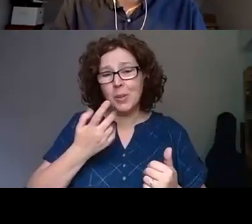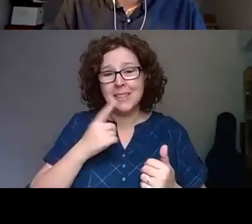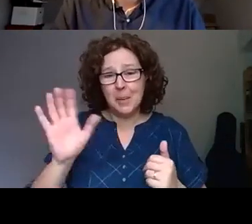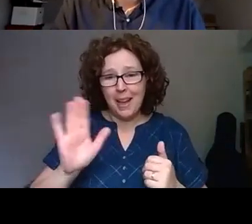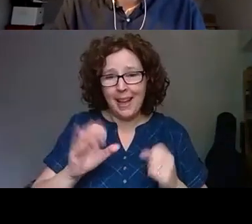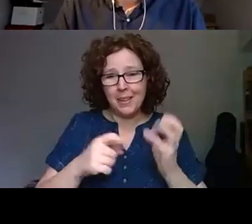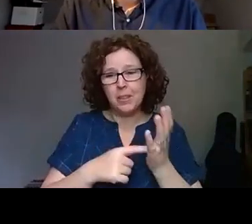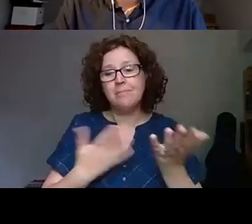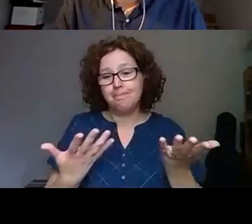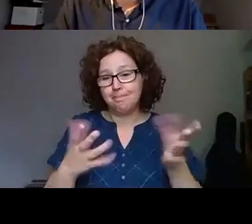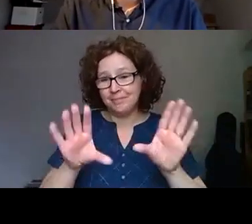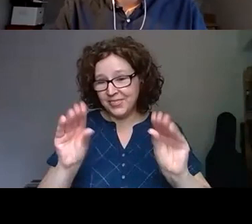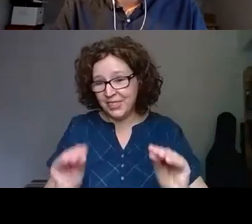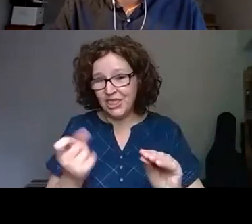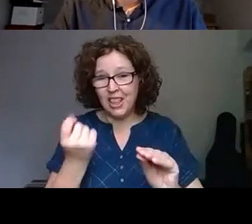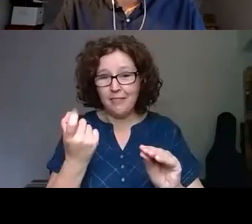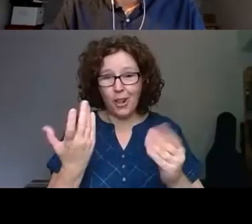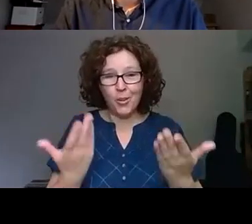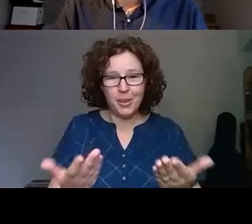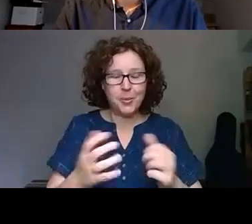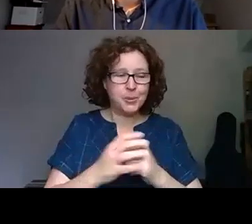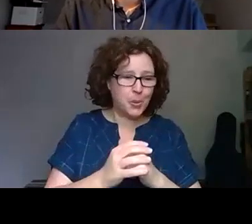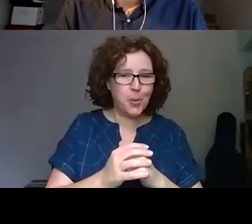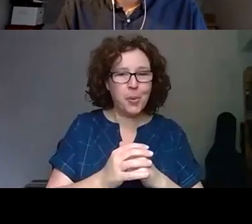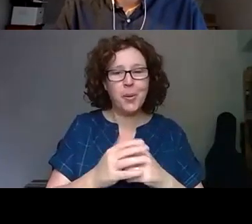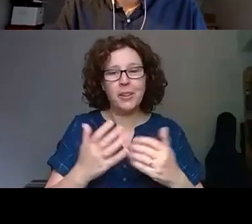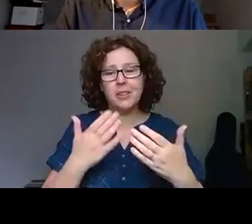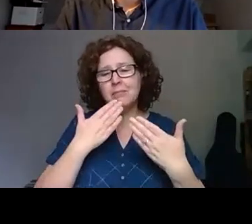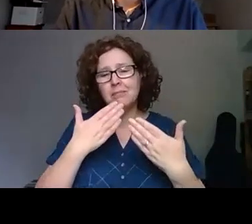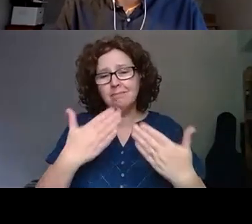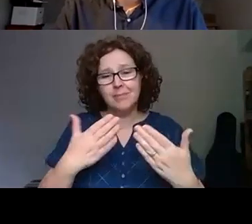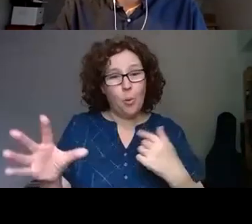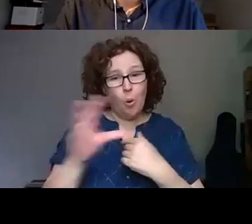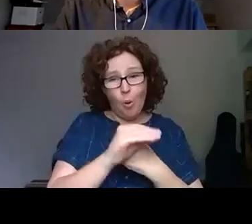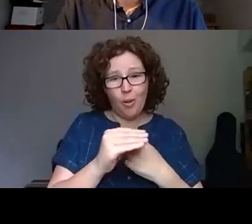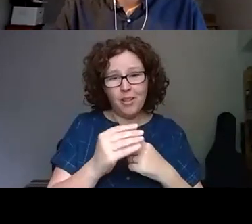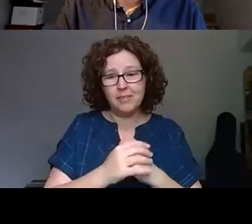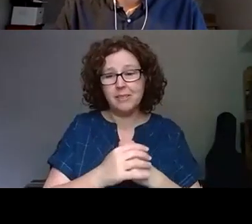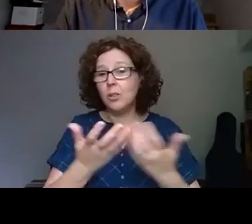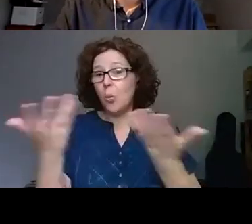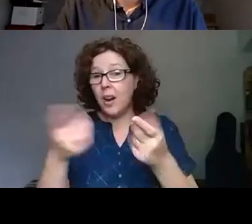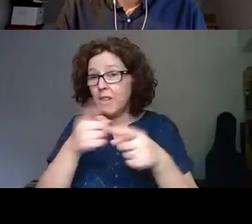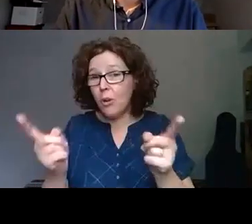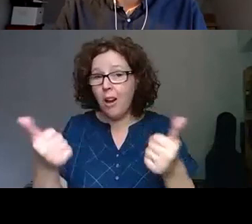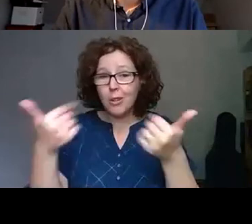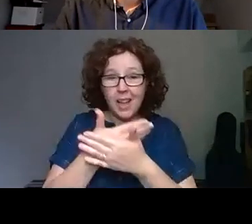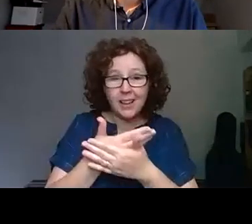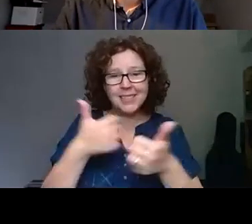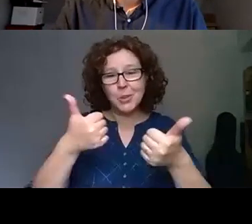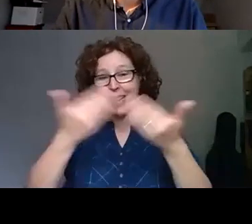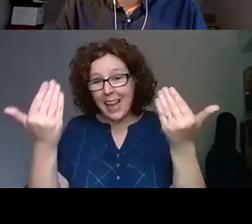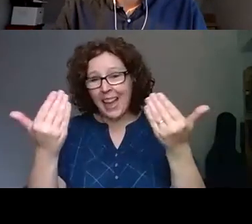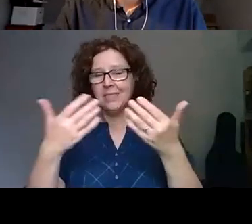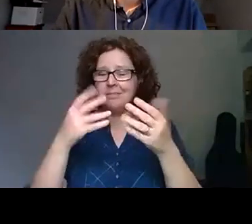it has come to the end of the session and just a massive thank you again to everyone. So wherever you are, good night. Have a good day. Take